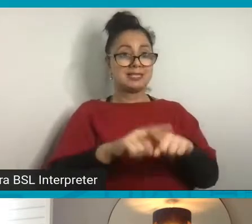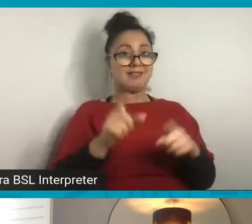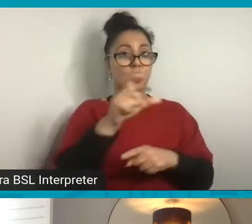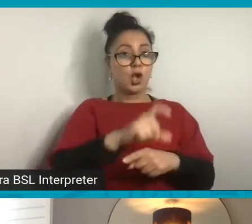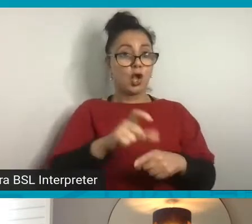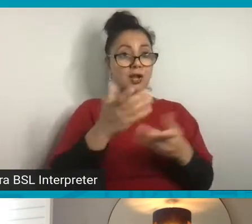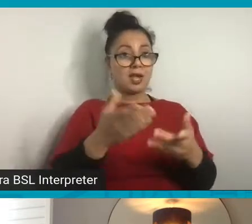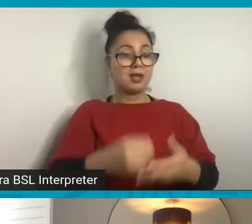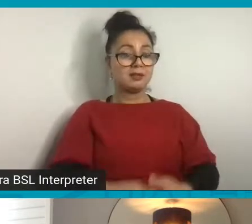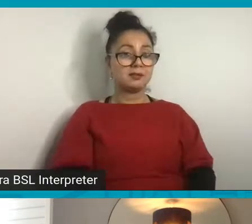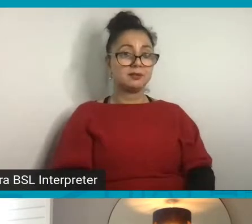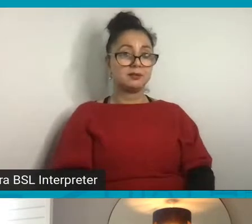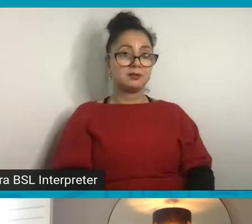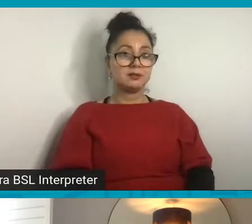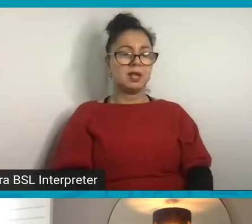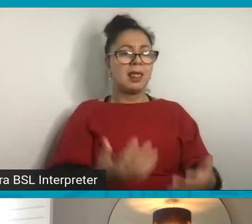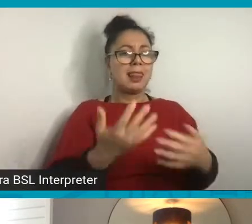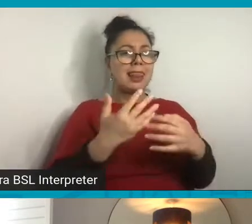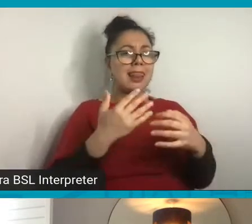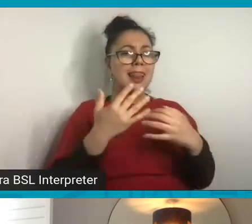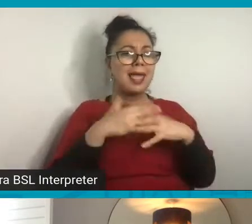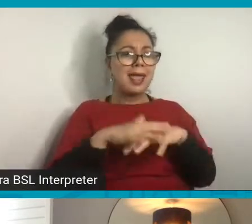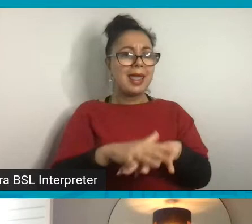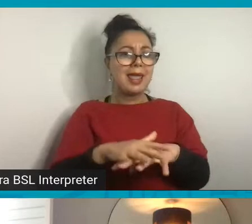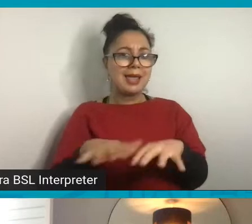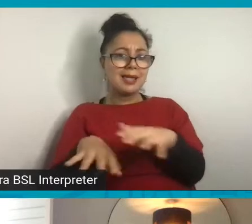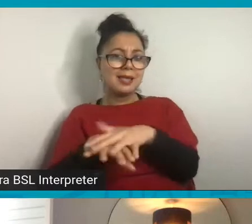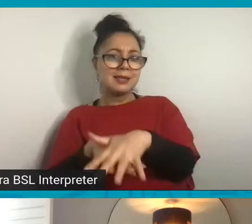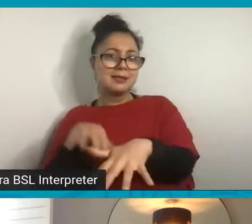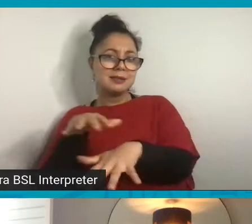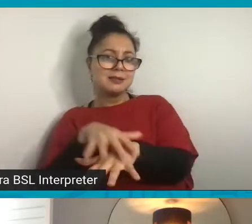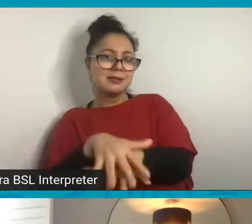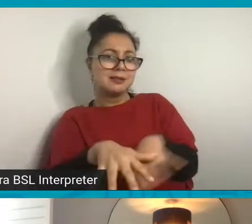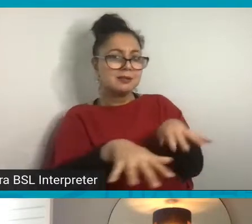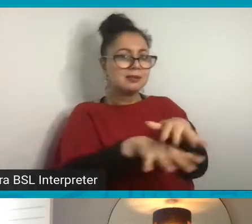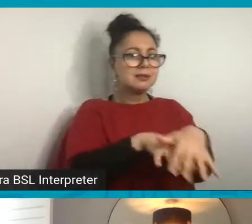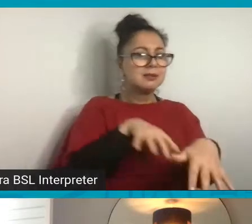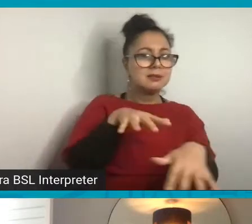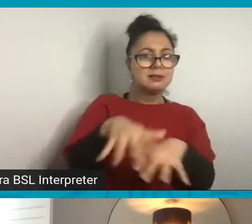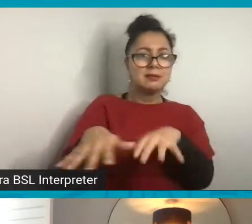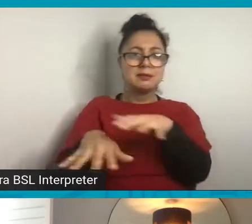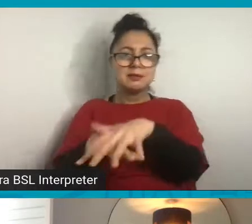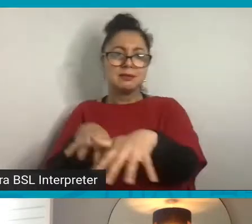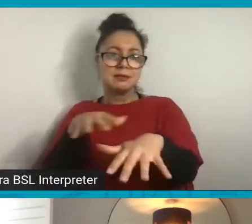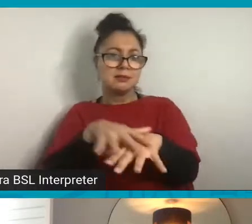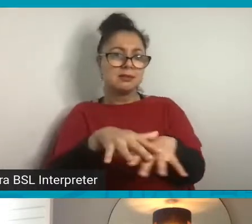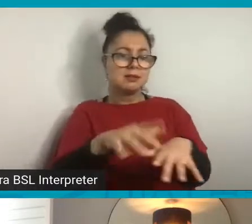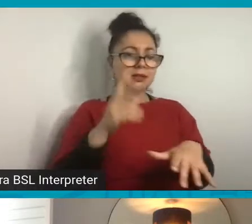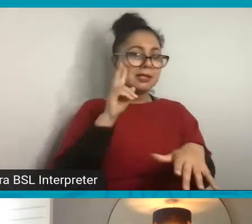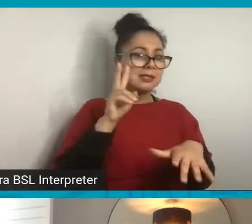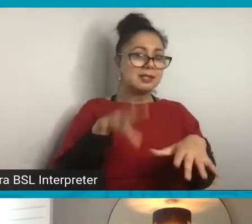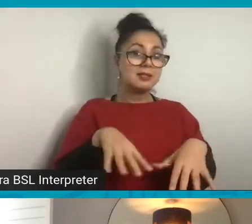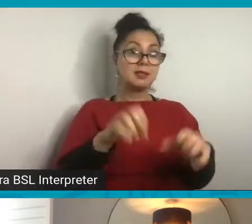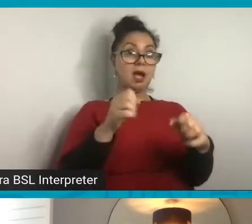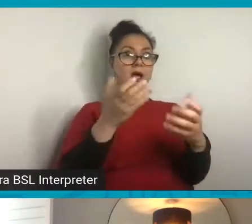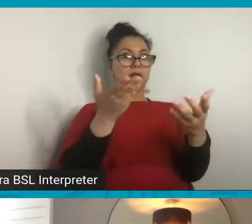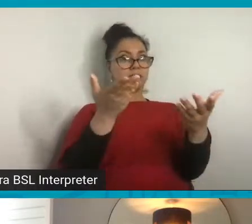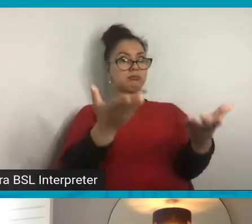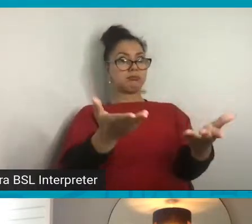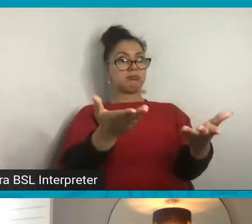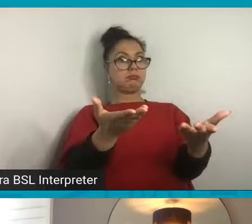And I'm layering up what's on the page, you can see it's starting to take shape now.